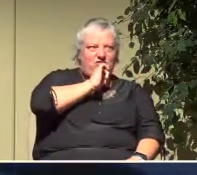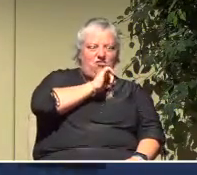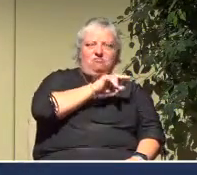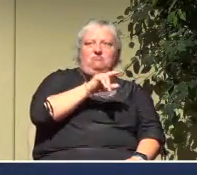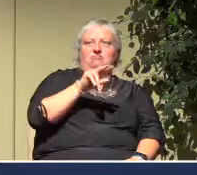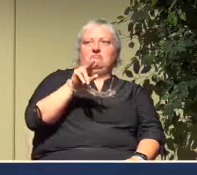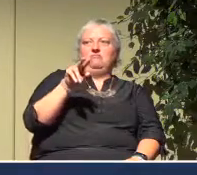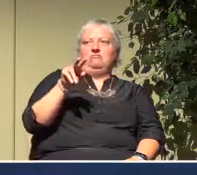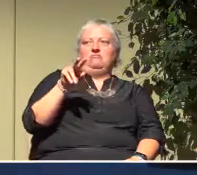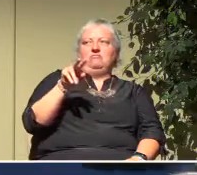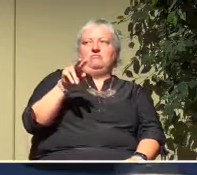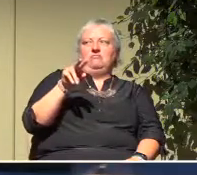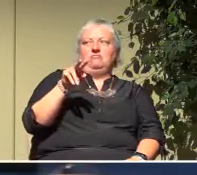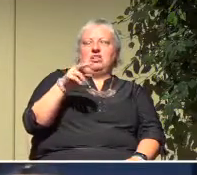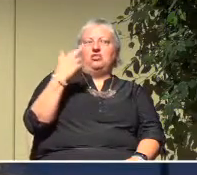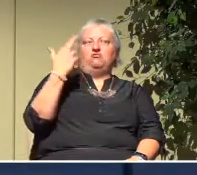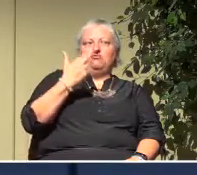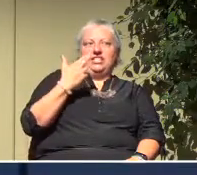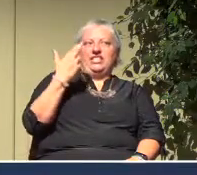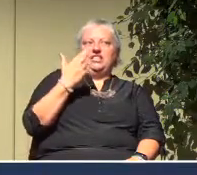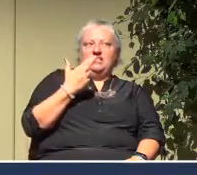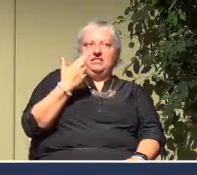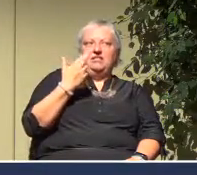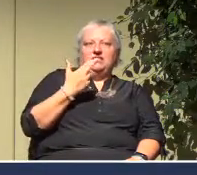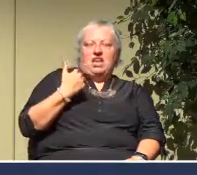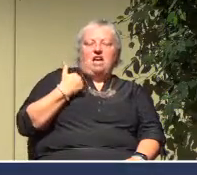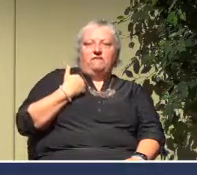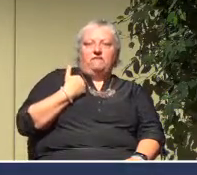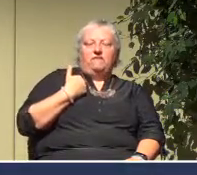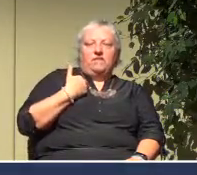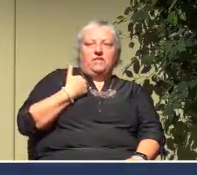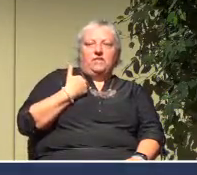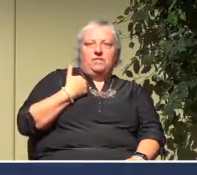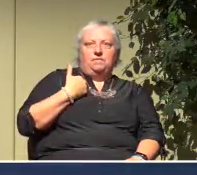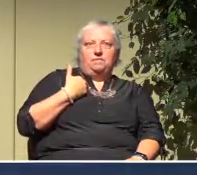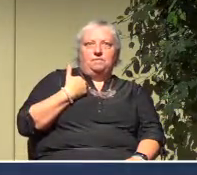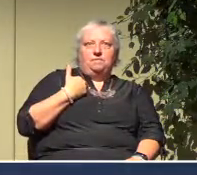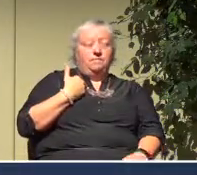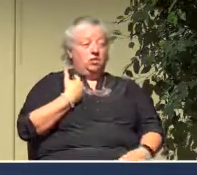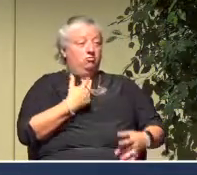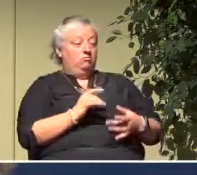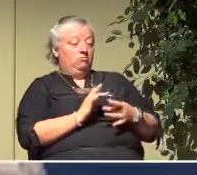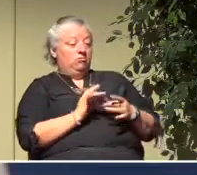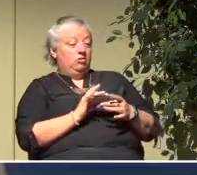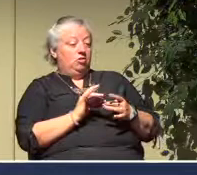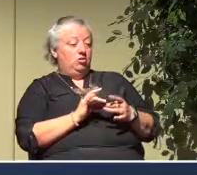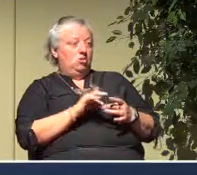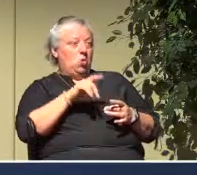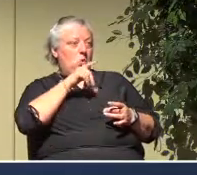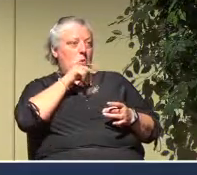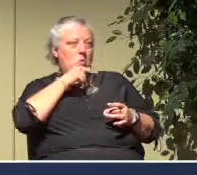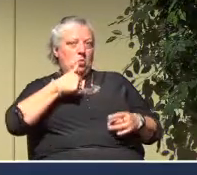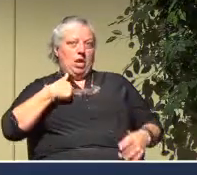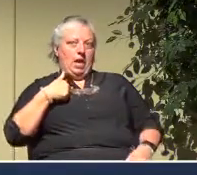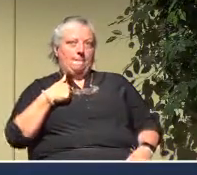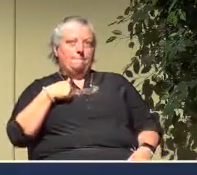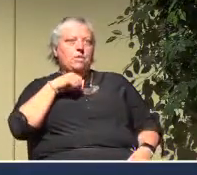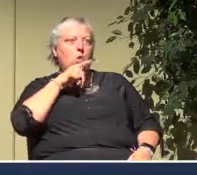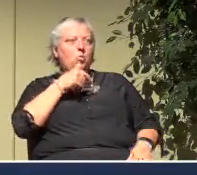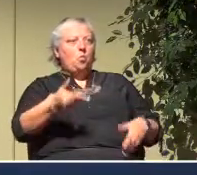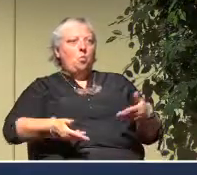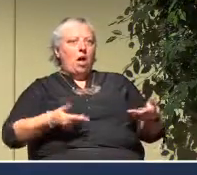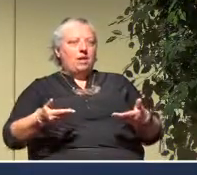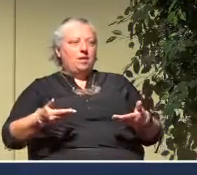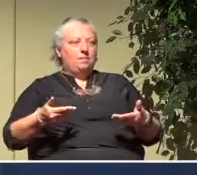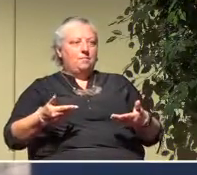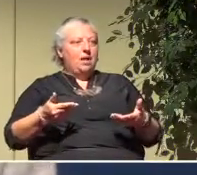And he says that's, there's a reason for that. Because you say something about who you are and who's welcome here by